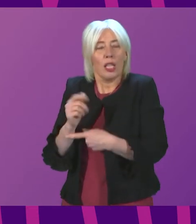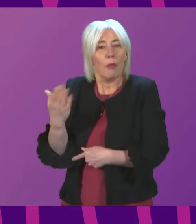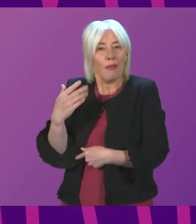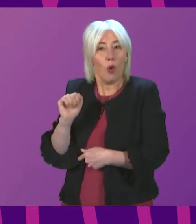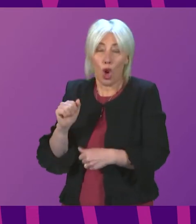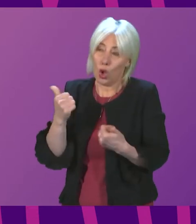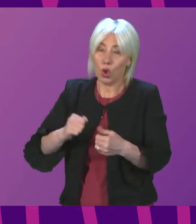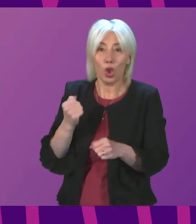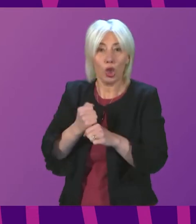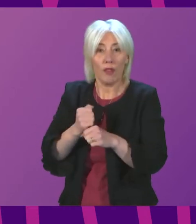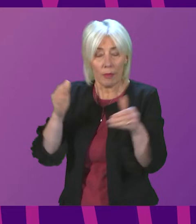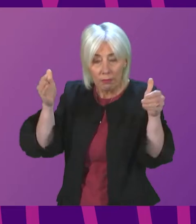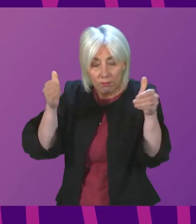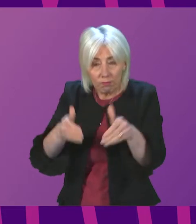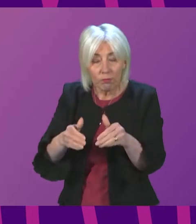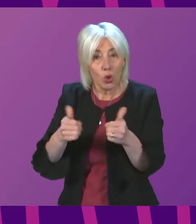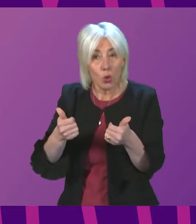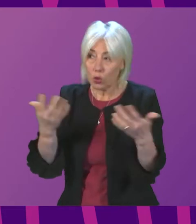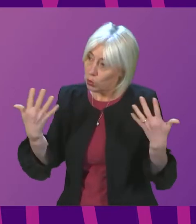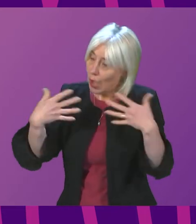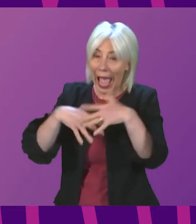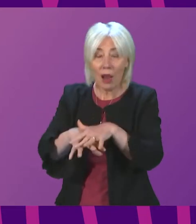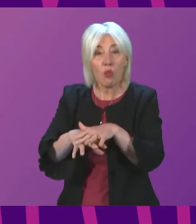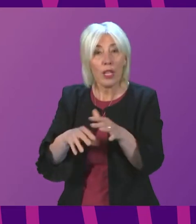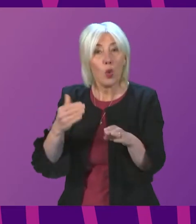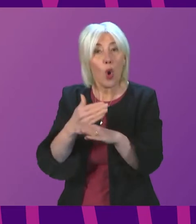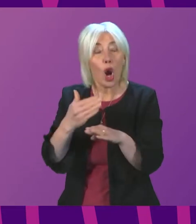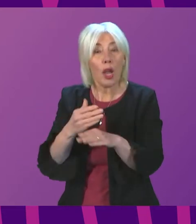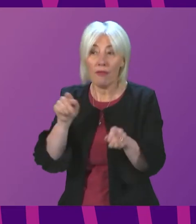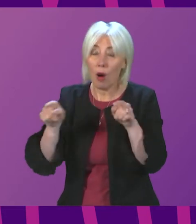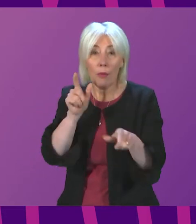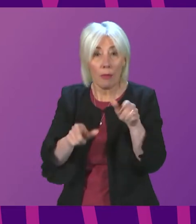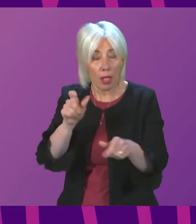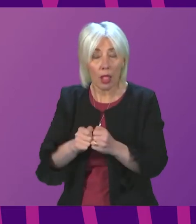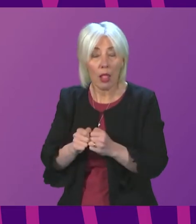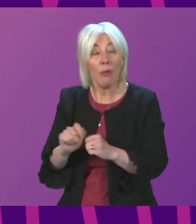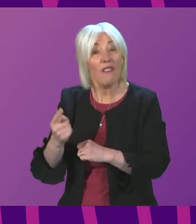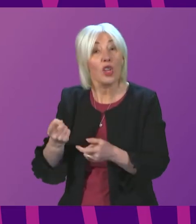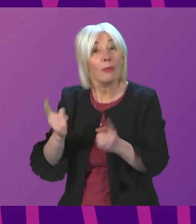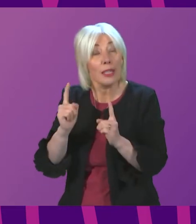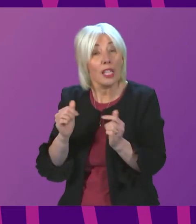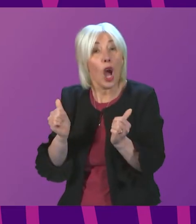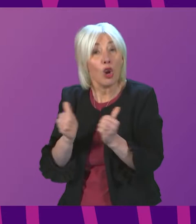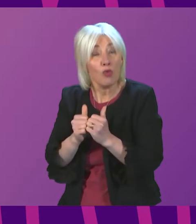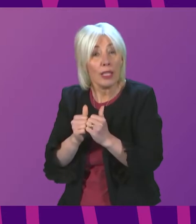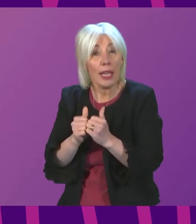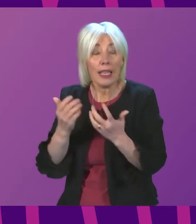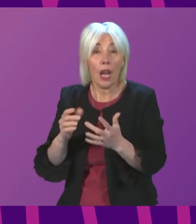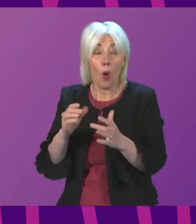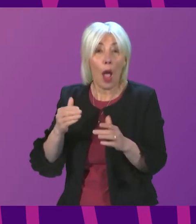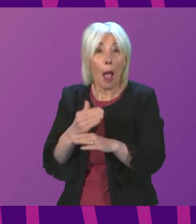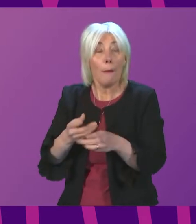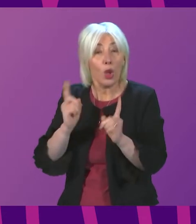focus on encouraging workplaces to adopt hybrid forms of working. Does the First Minister agree that it is now essential employers engage